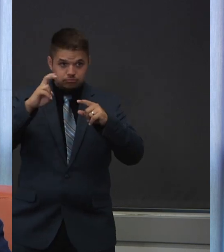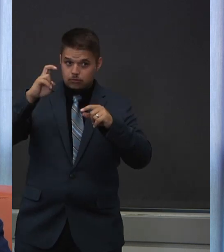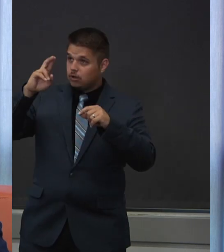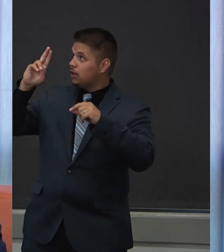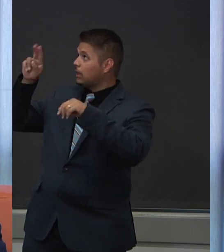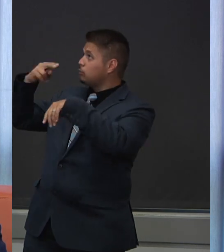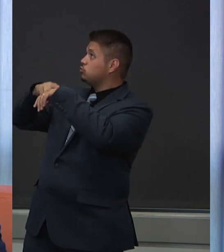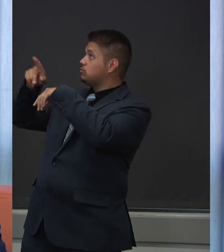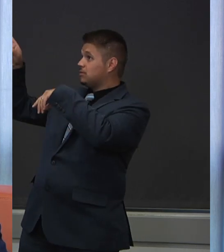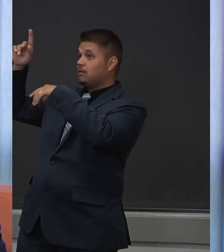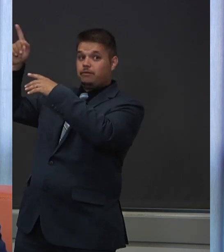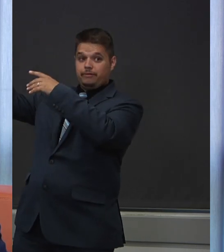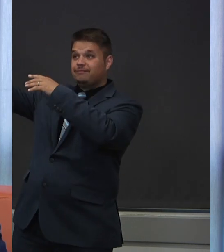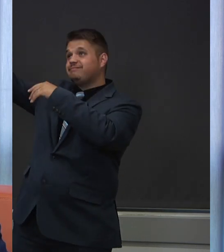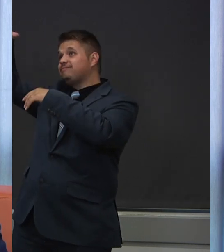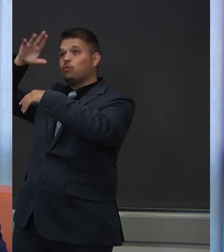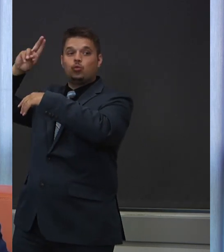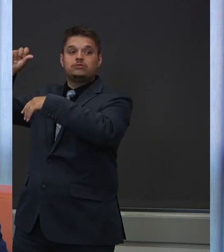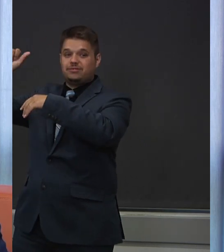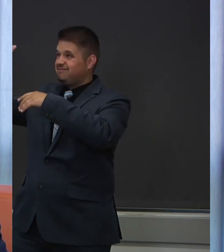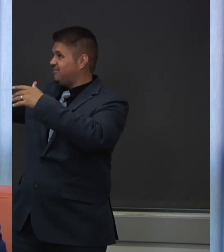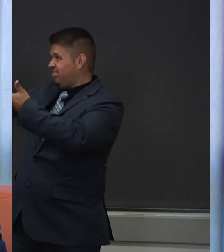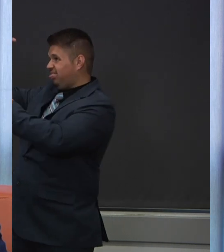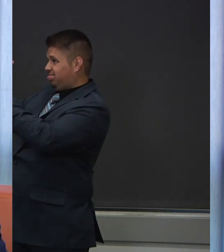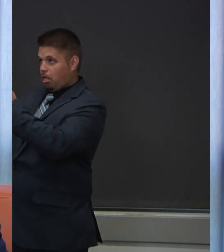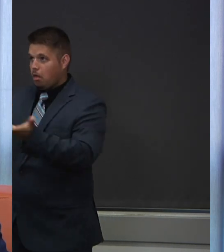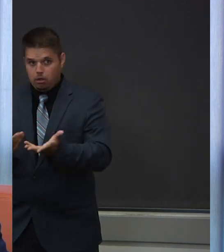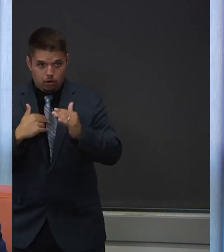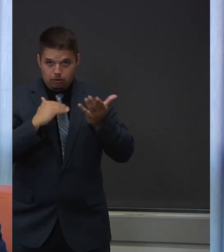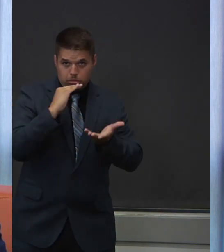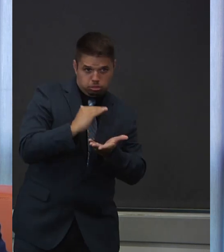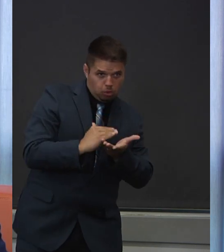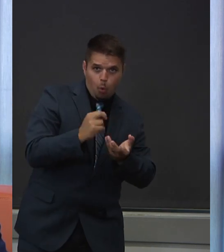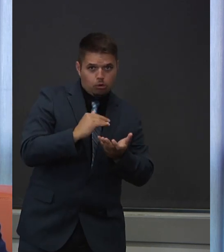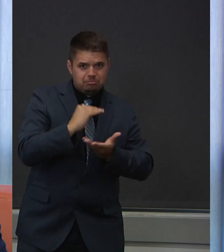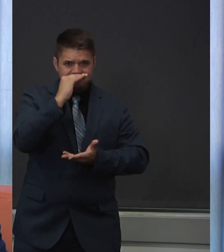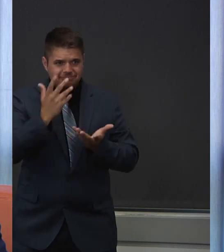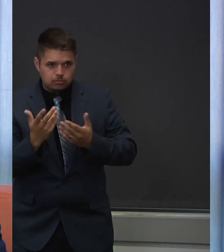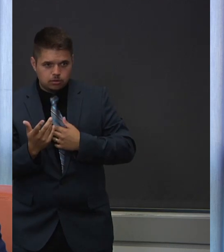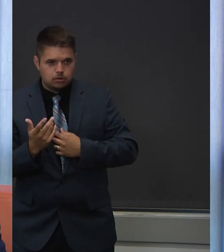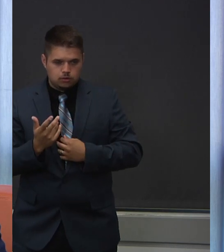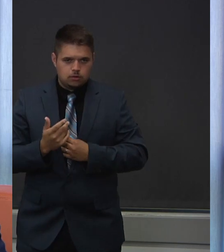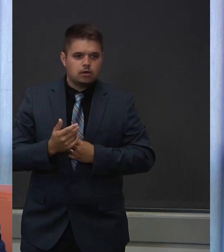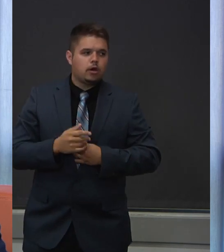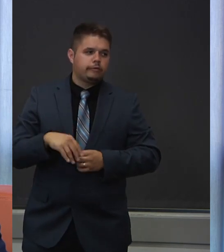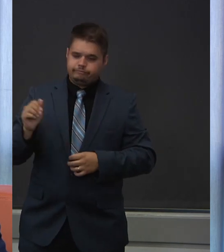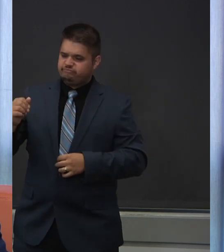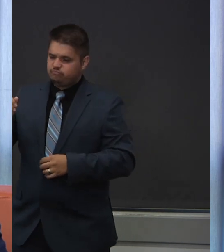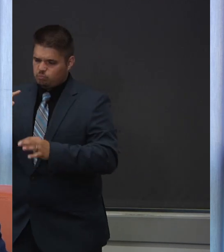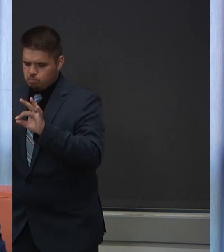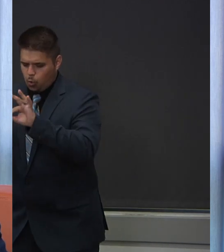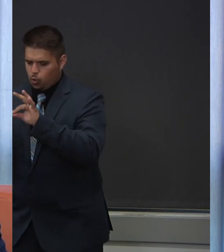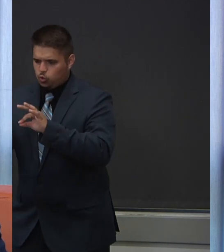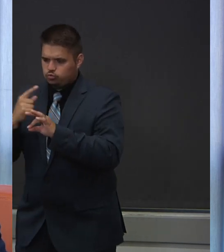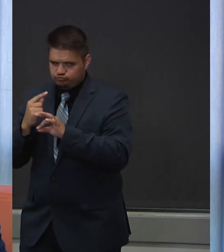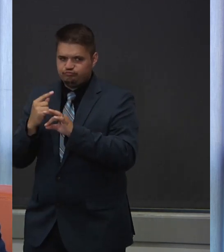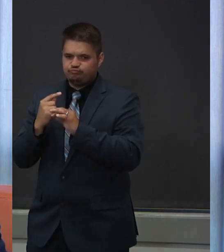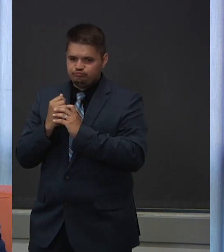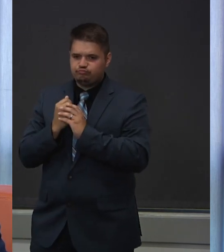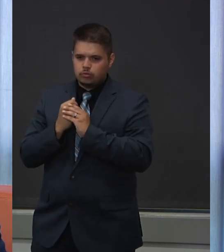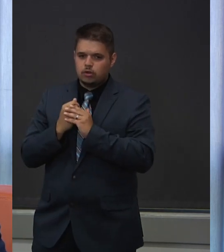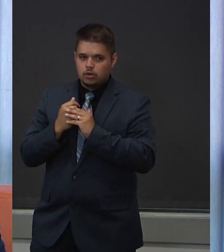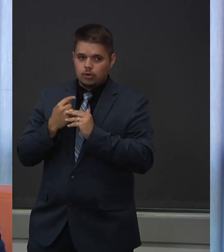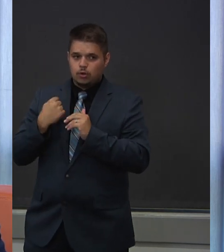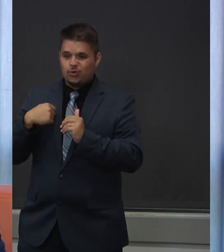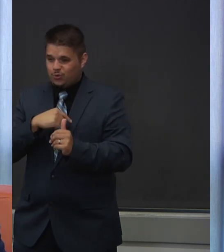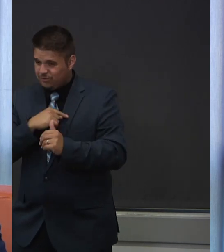this a little bit, but it is an important question, John. So we have been continually asking the